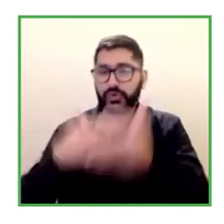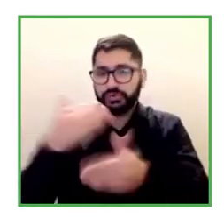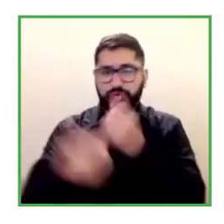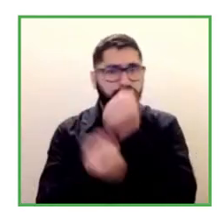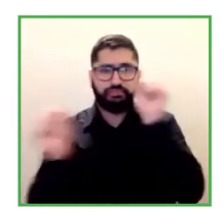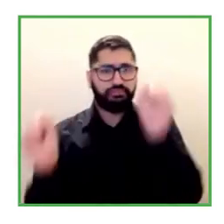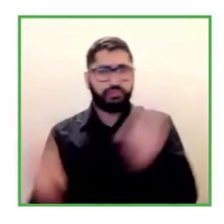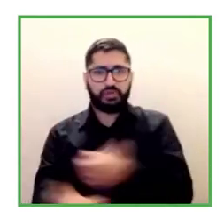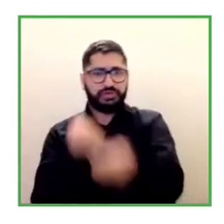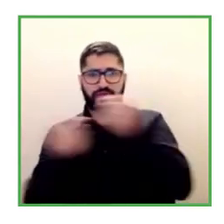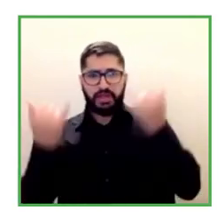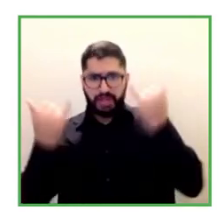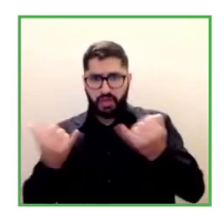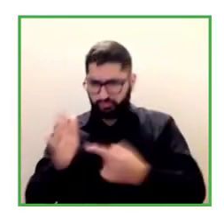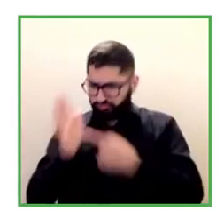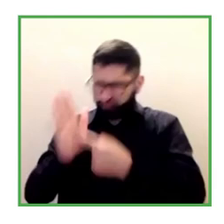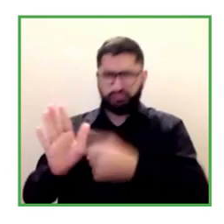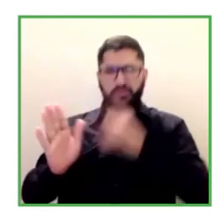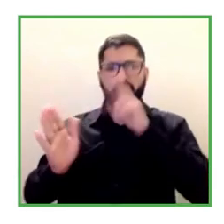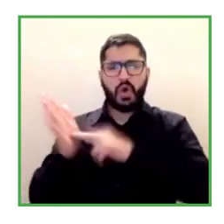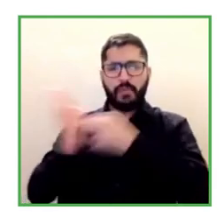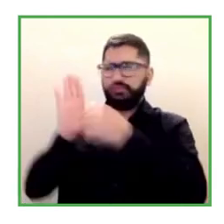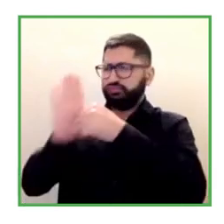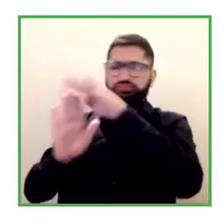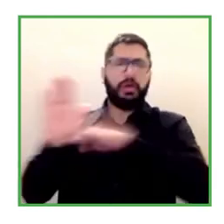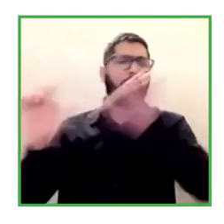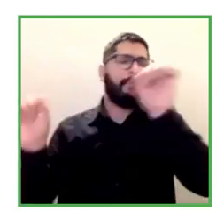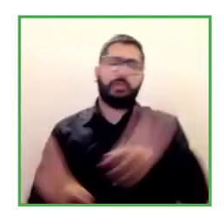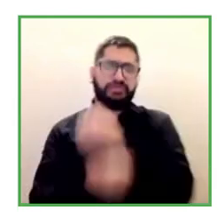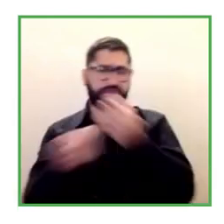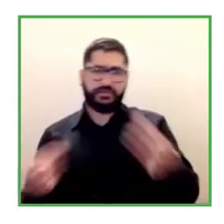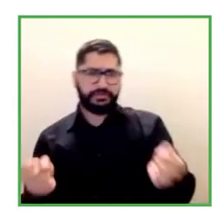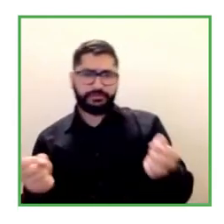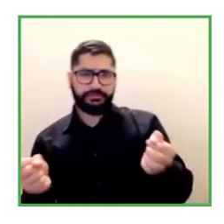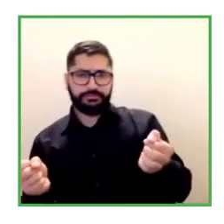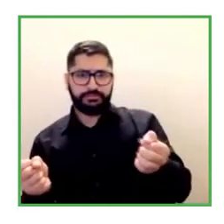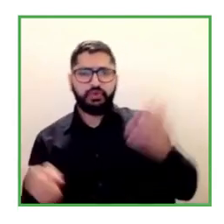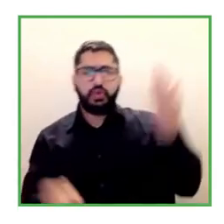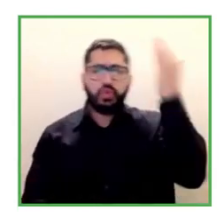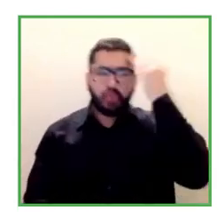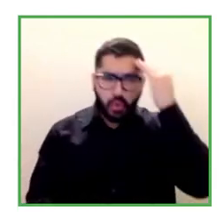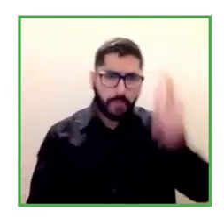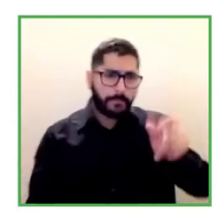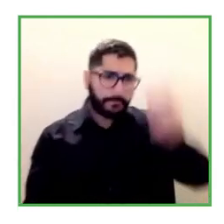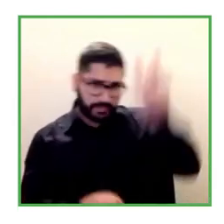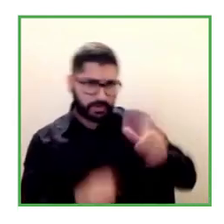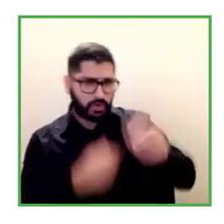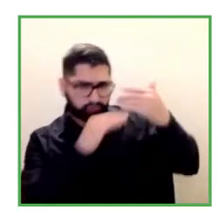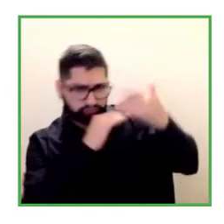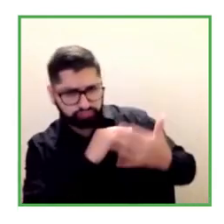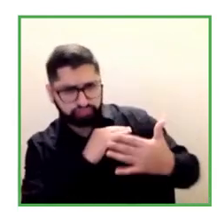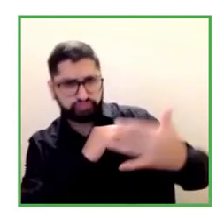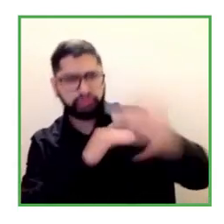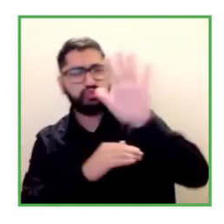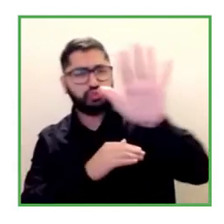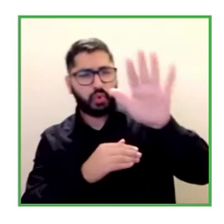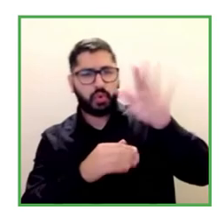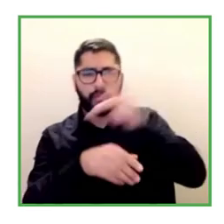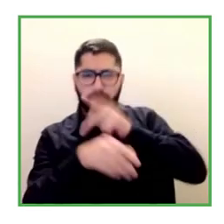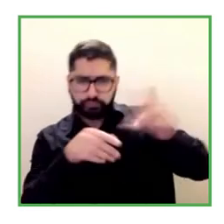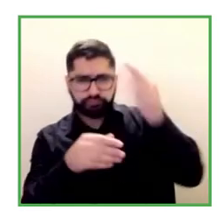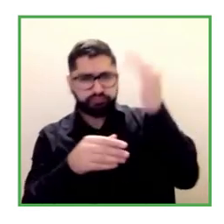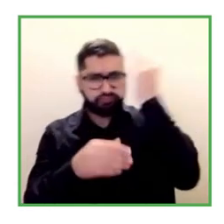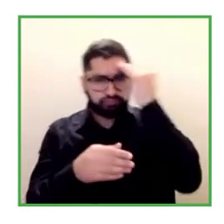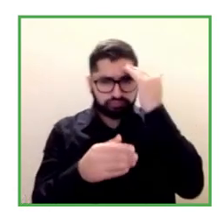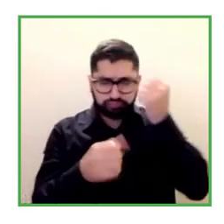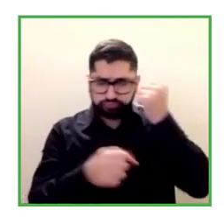the permanence and progress of people with disabilities in their careers for people with disabilities